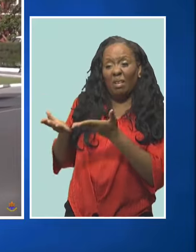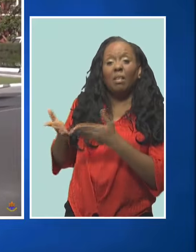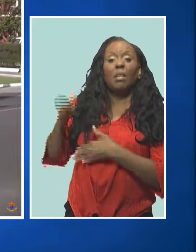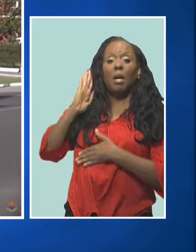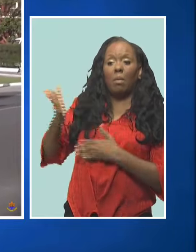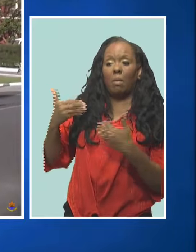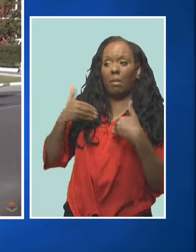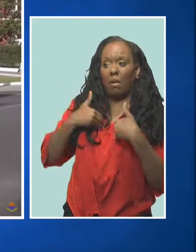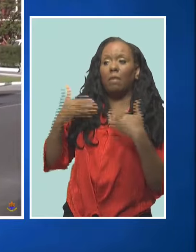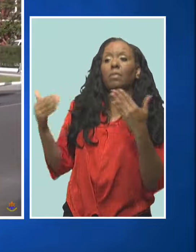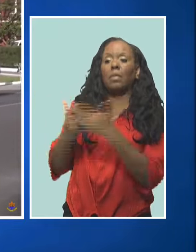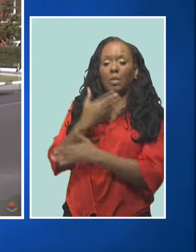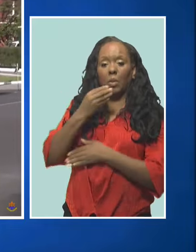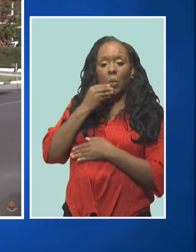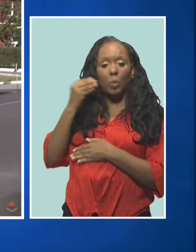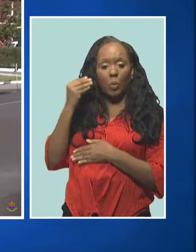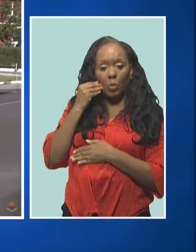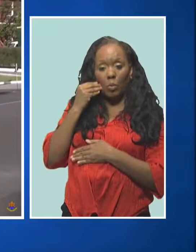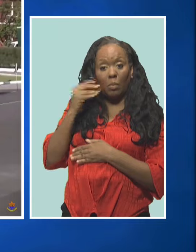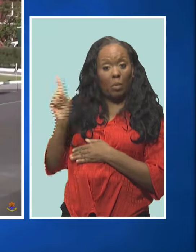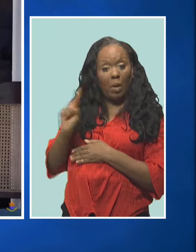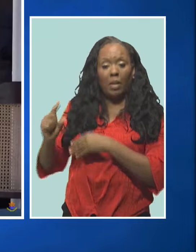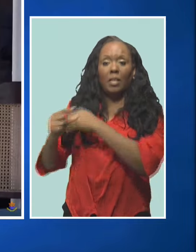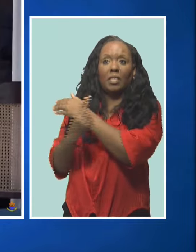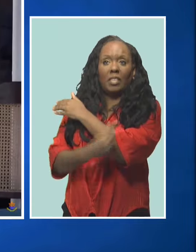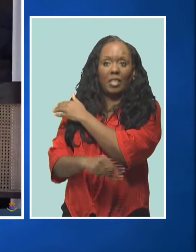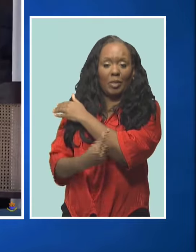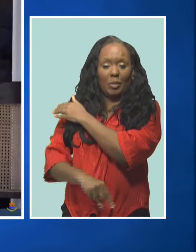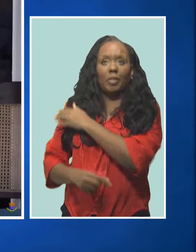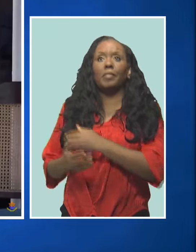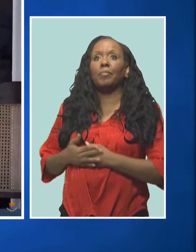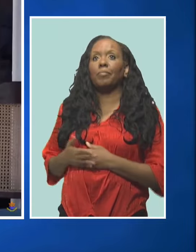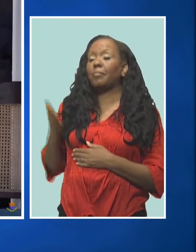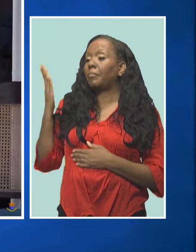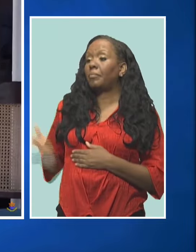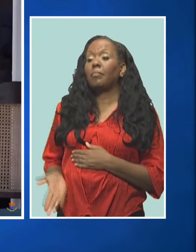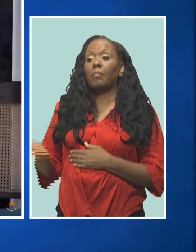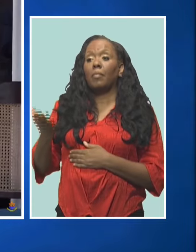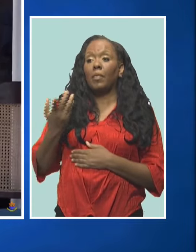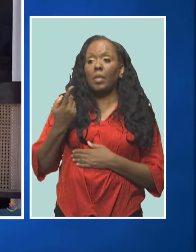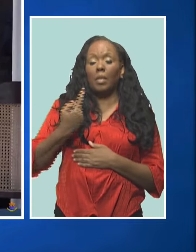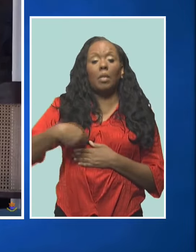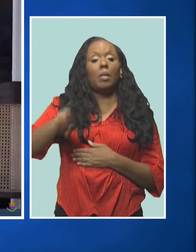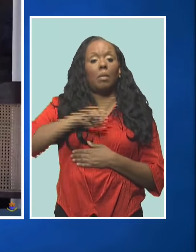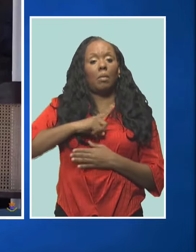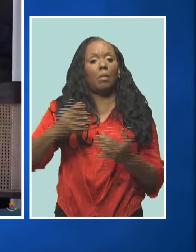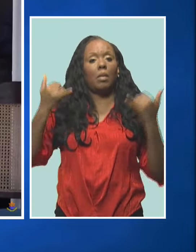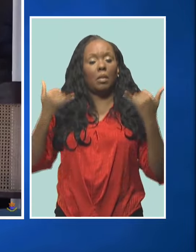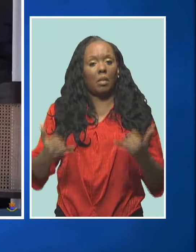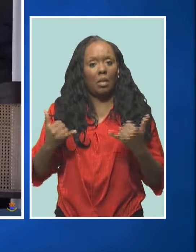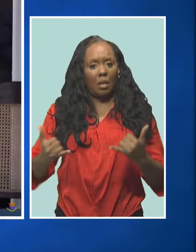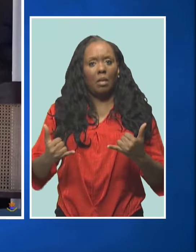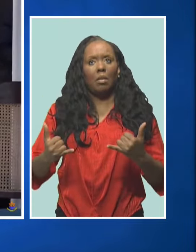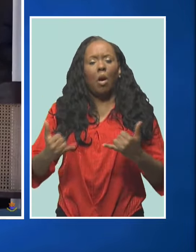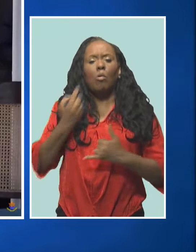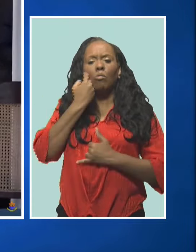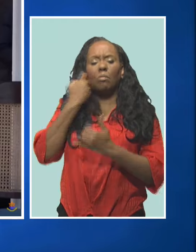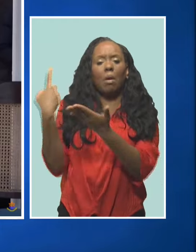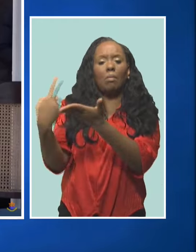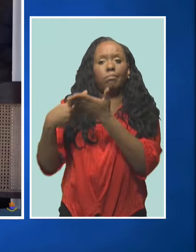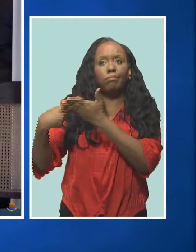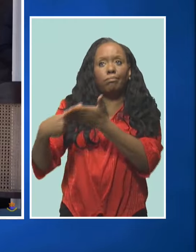it shall have a new home in St. George. We have now settled in recent weeks